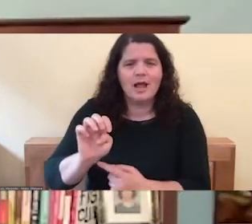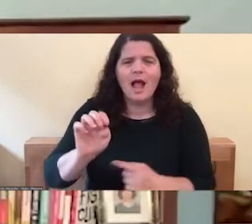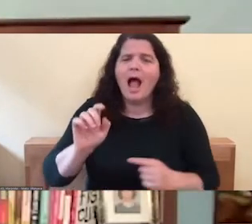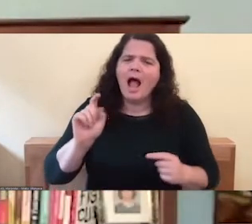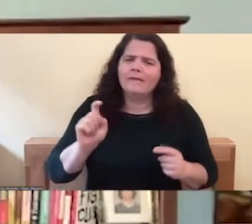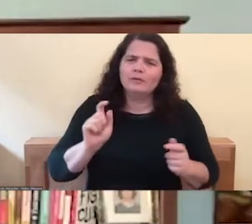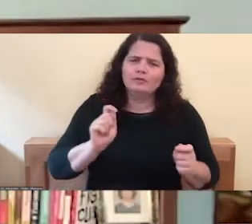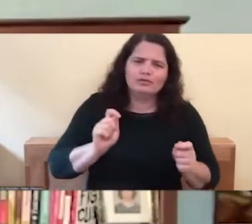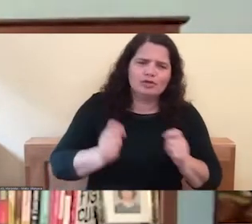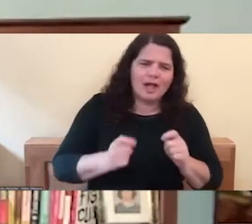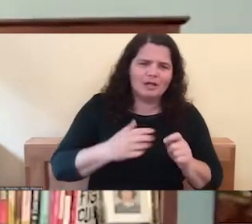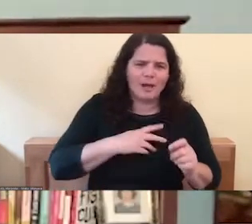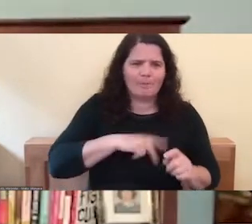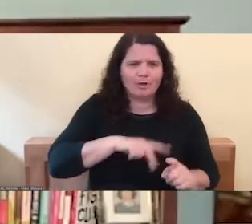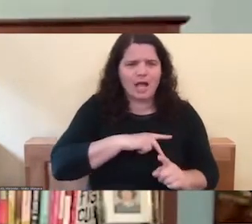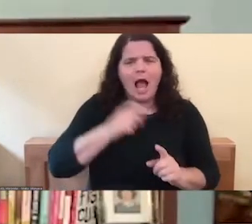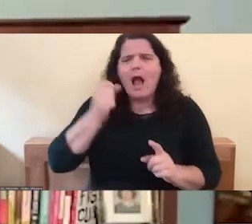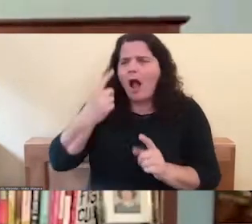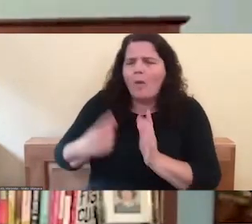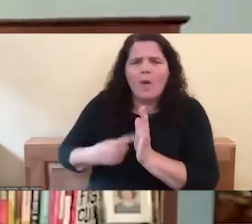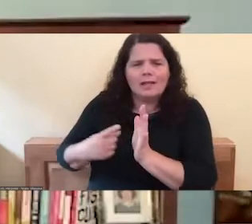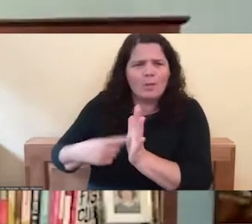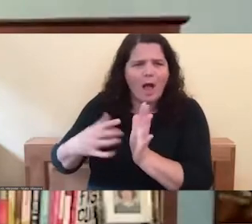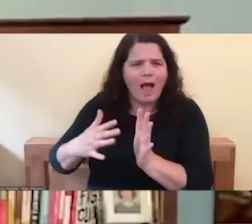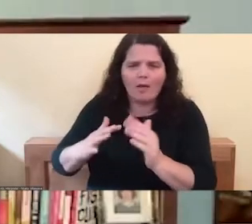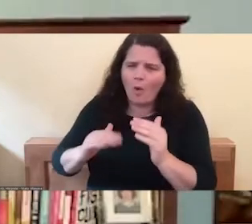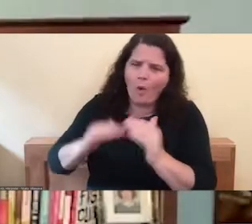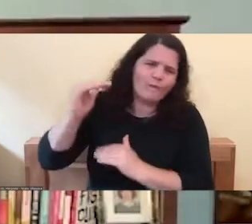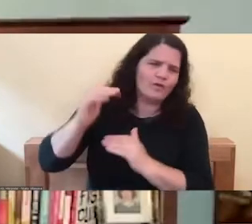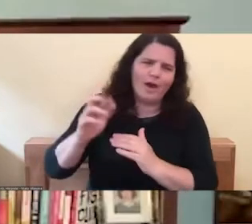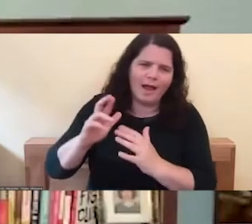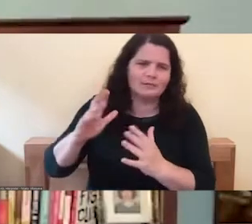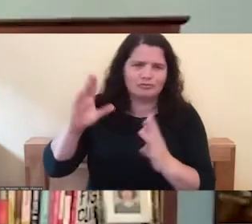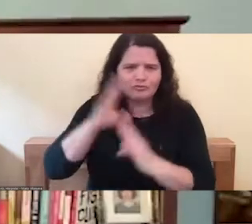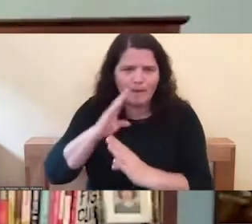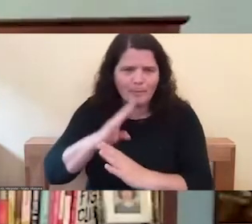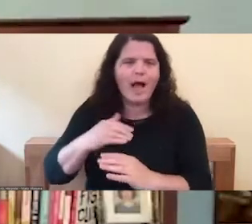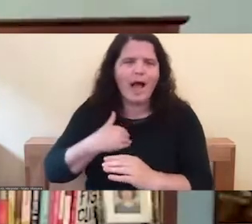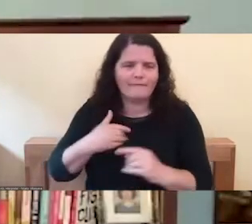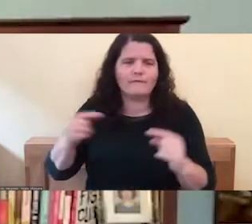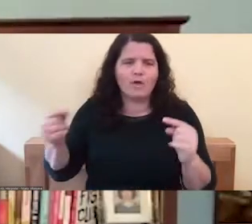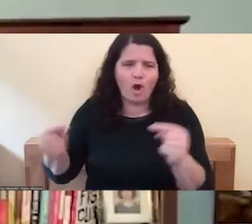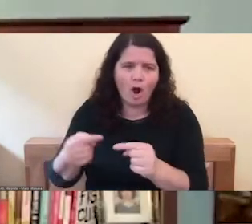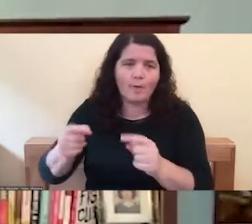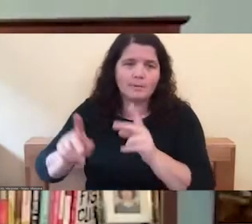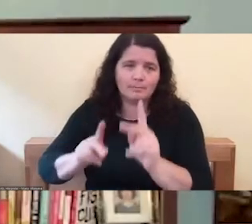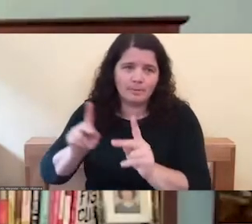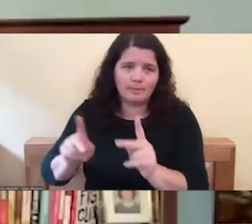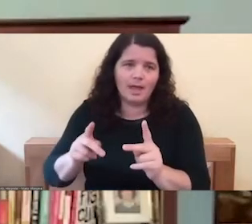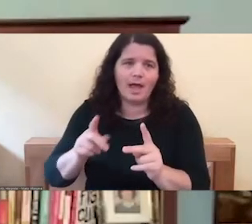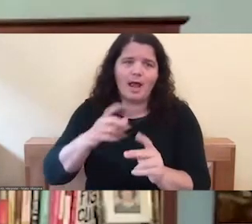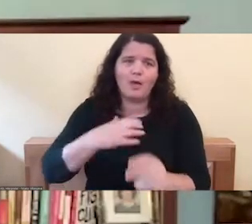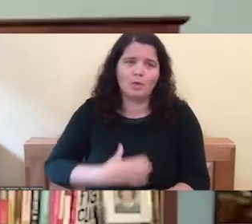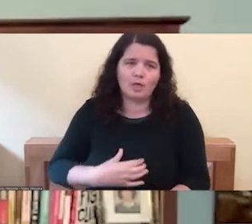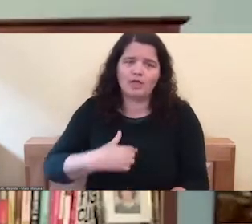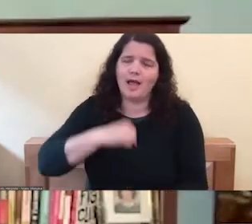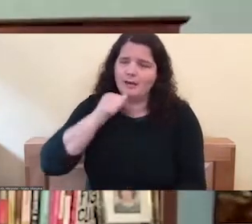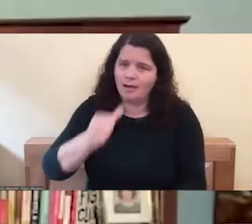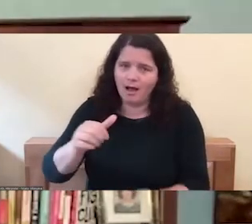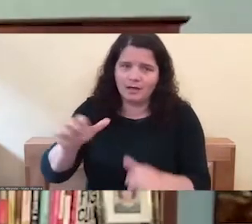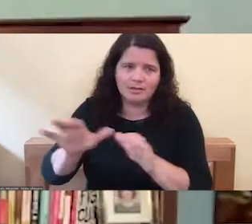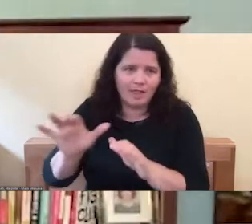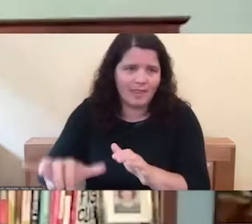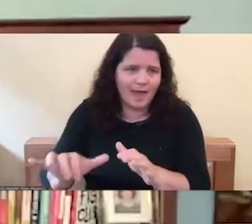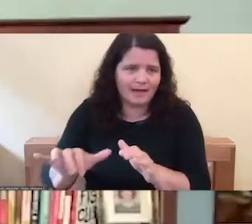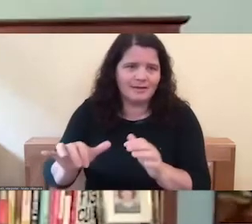sometimes, and I do try to work with I'm not going to say that it doesn't. I mean, there's some people that I've harmed because of it and they really wish I had it. And I'm really